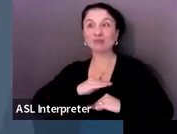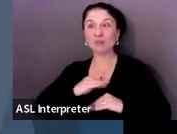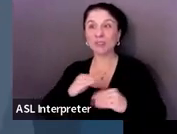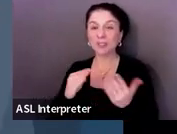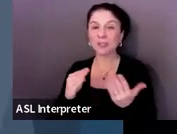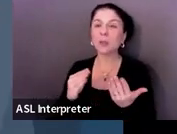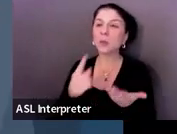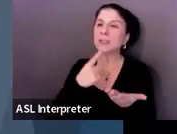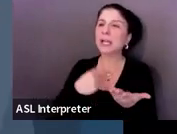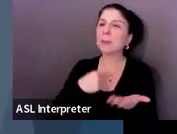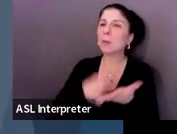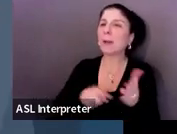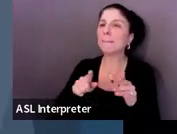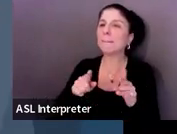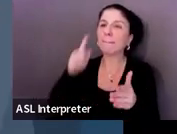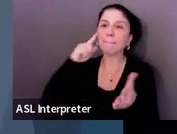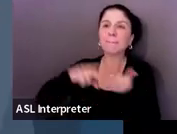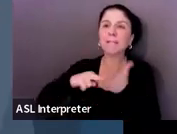to you. And it could be anything.